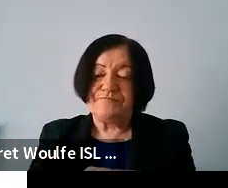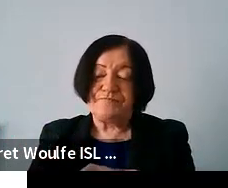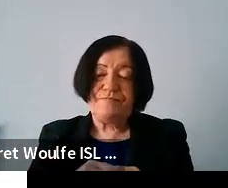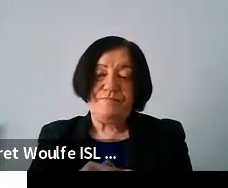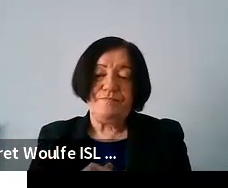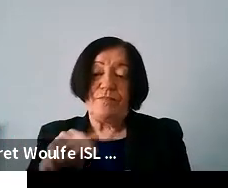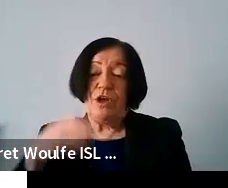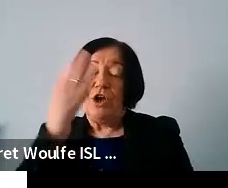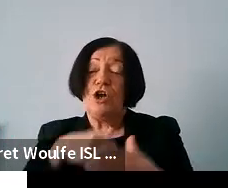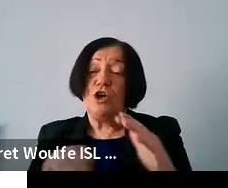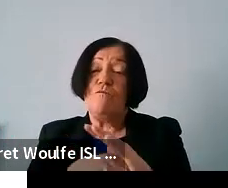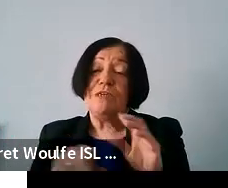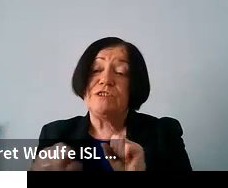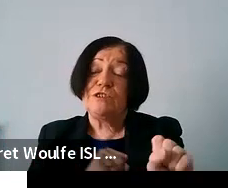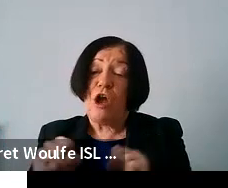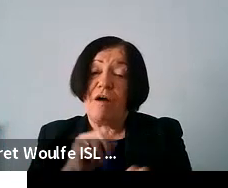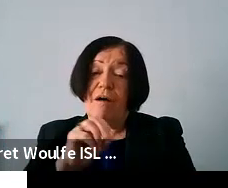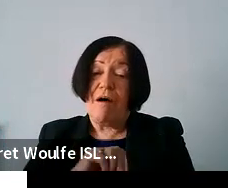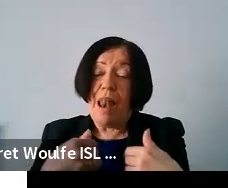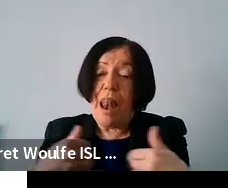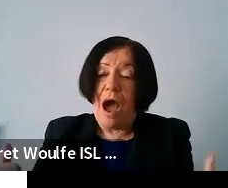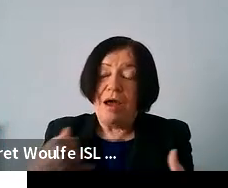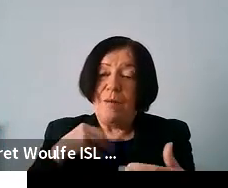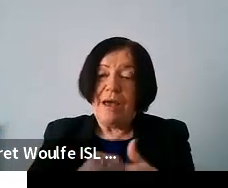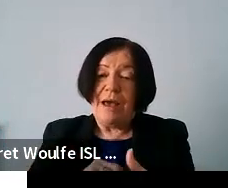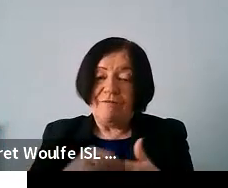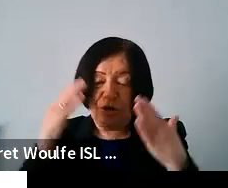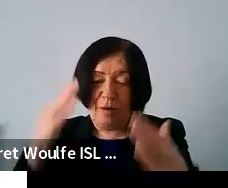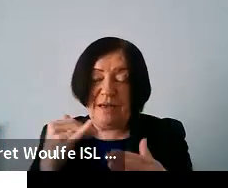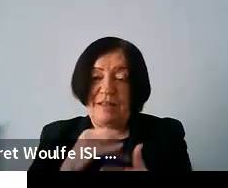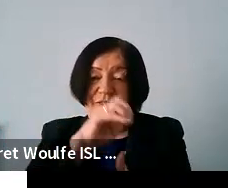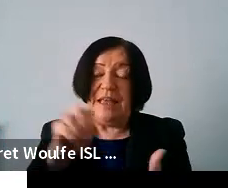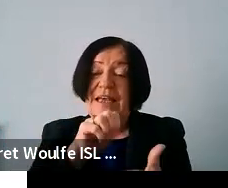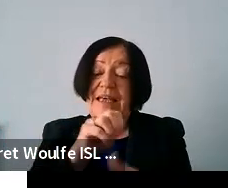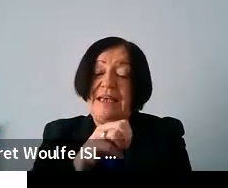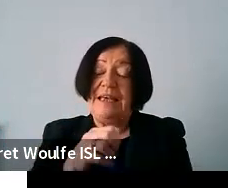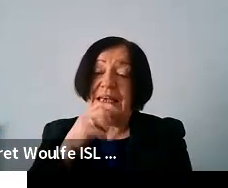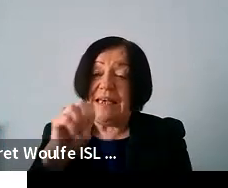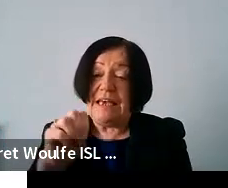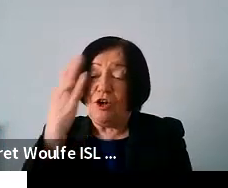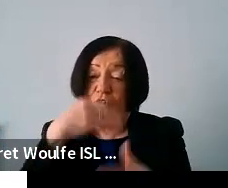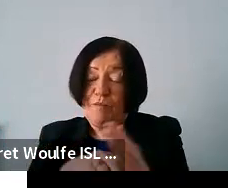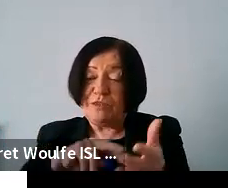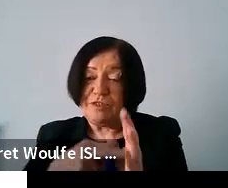terms of government services online we have commitments in the e-government strategy and the civil service renewal strategy